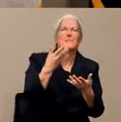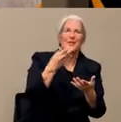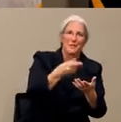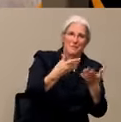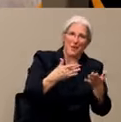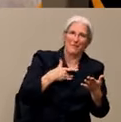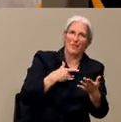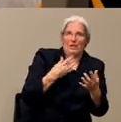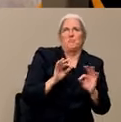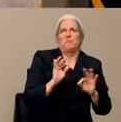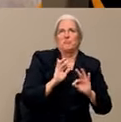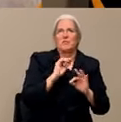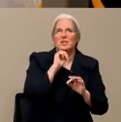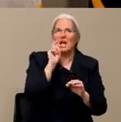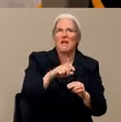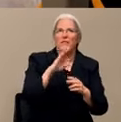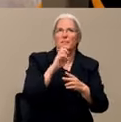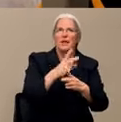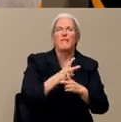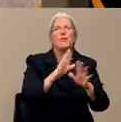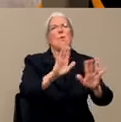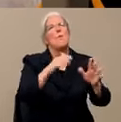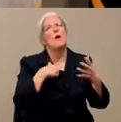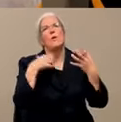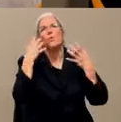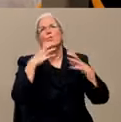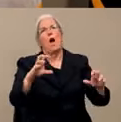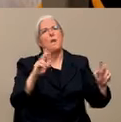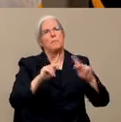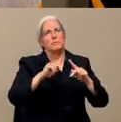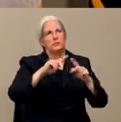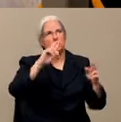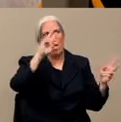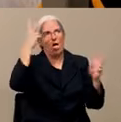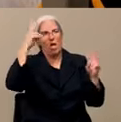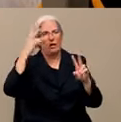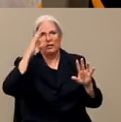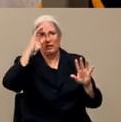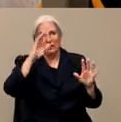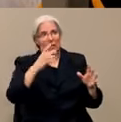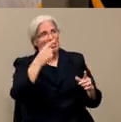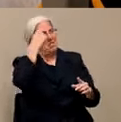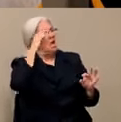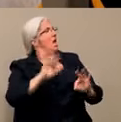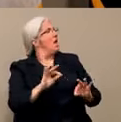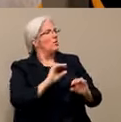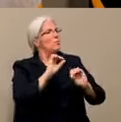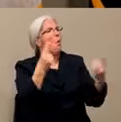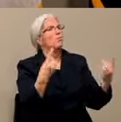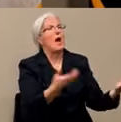misconstrued that, okay, I have none in wherever, and so I don't need to be concerned here.